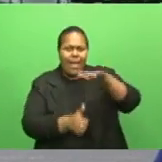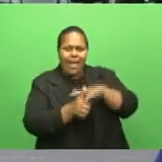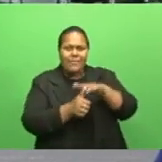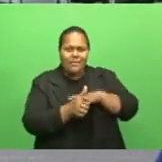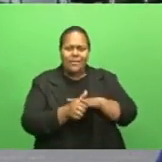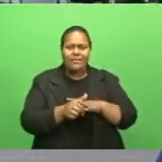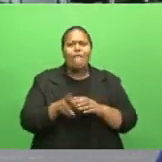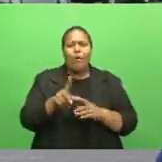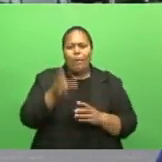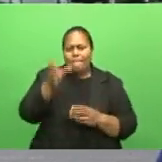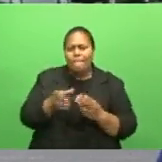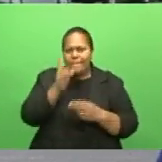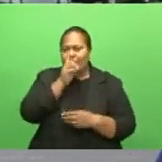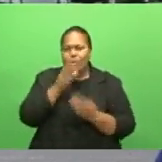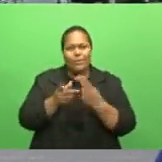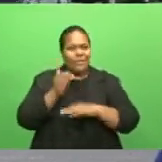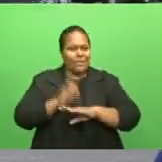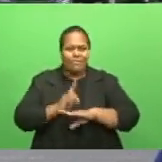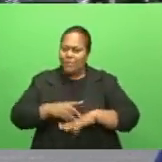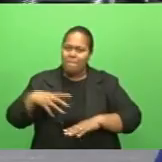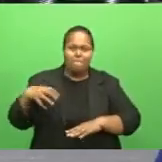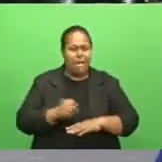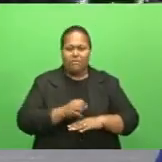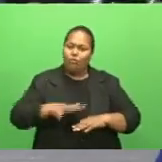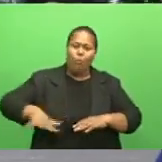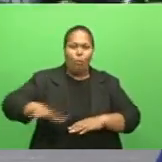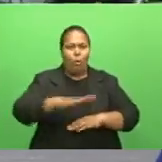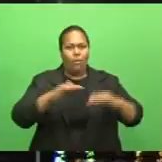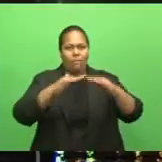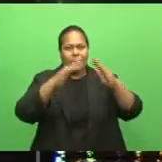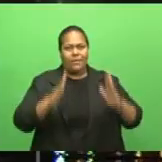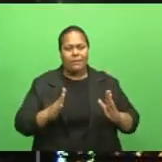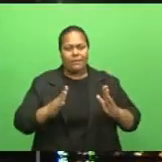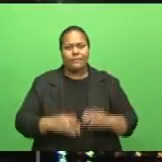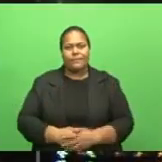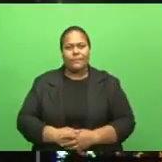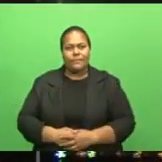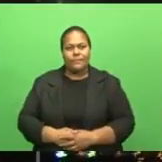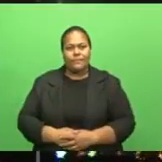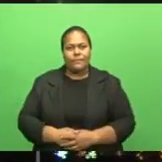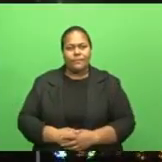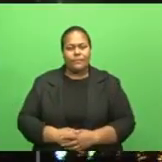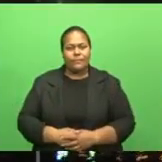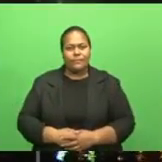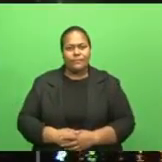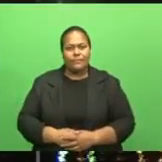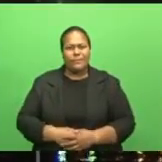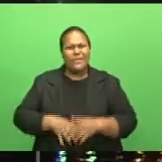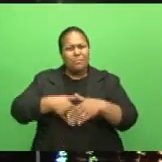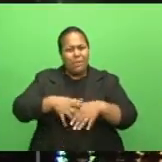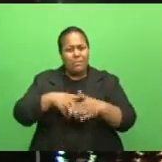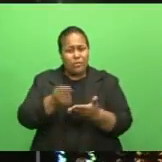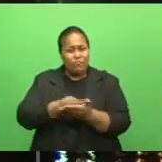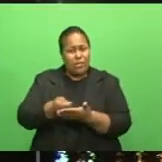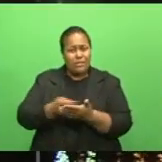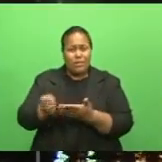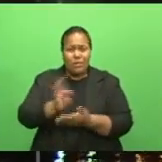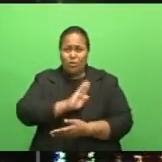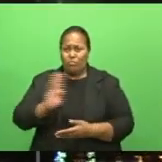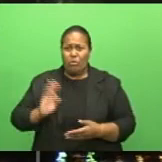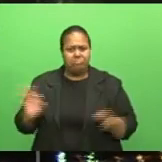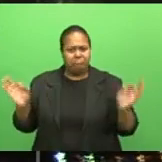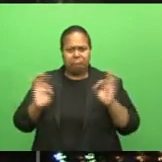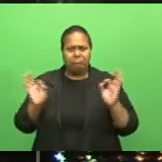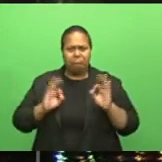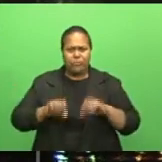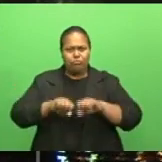with disabilities. Kritika Kumar, FBC News. The Public Rental Board has not recorded any new breaches of the tenancy